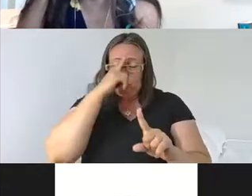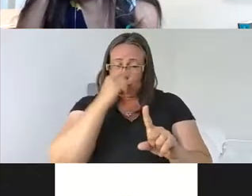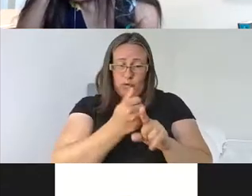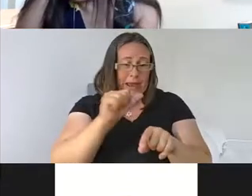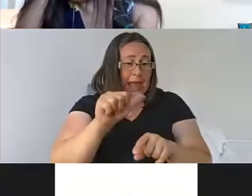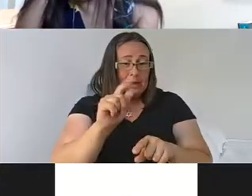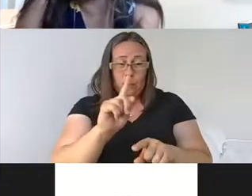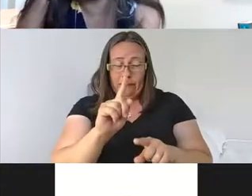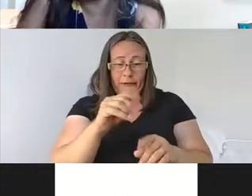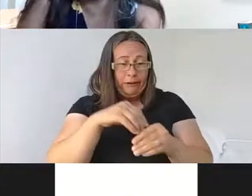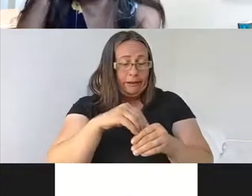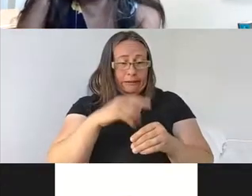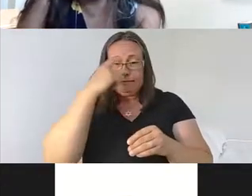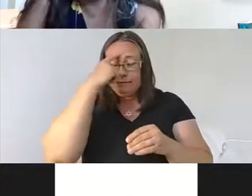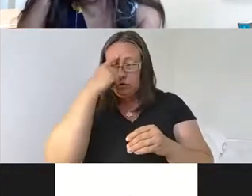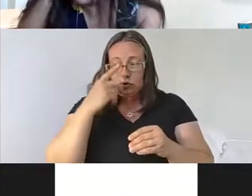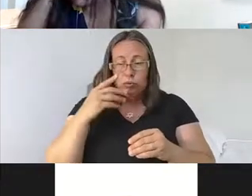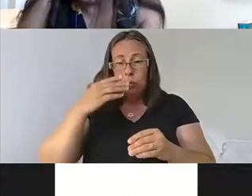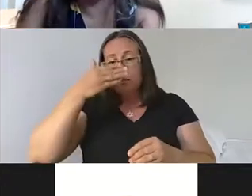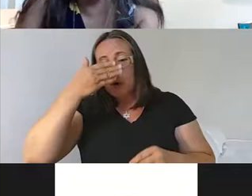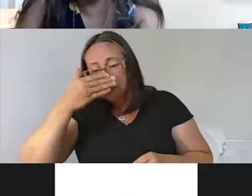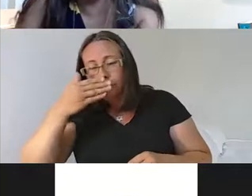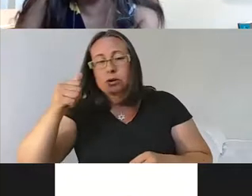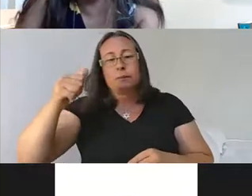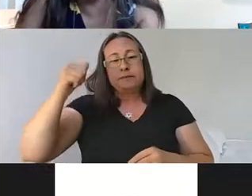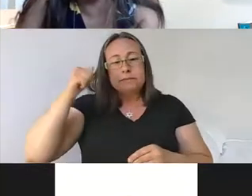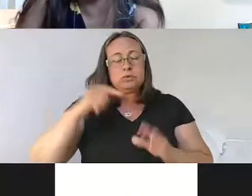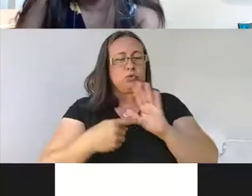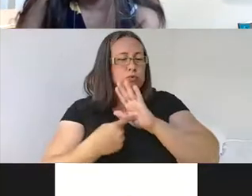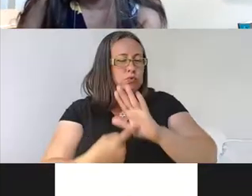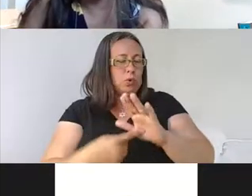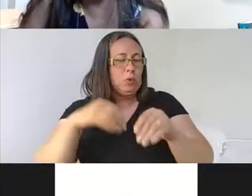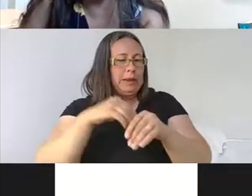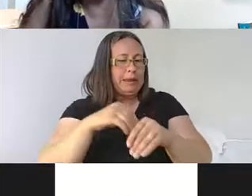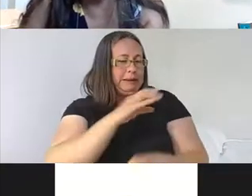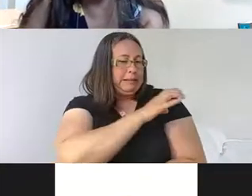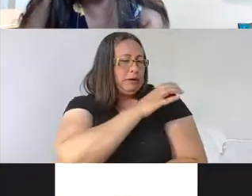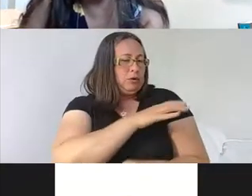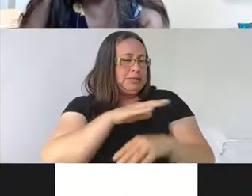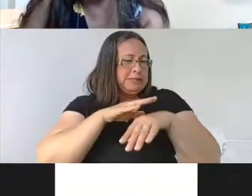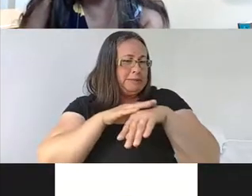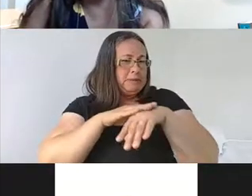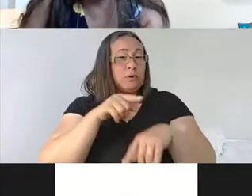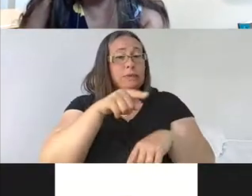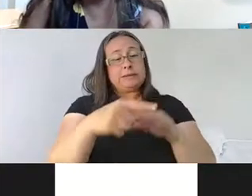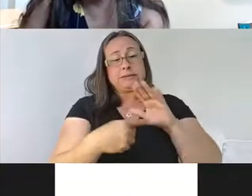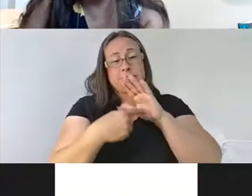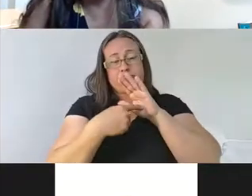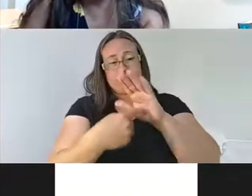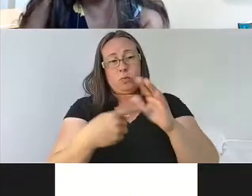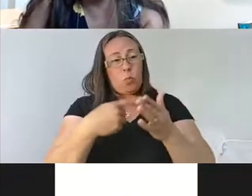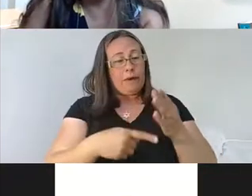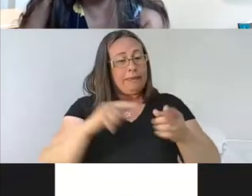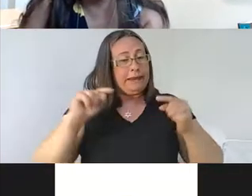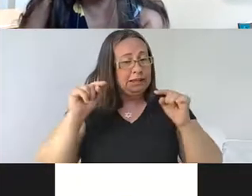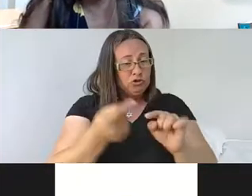or posterior and see similar data to what people have shown in clinical symptoms. So this is an example of what the injury looks like after